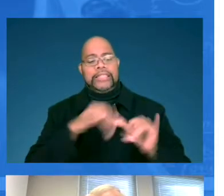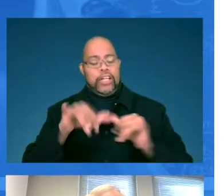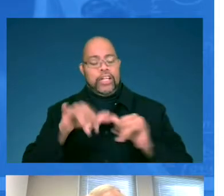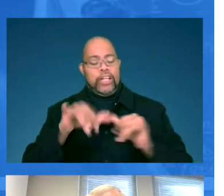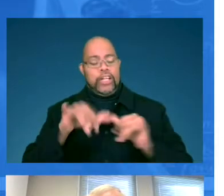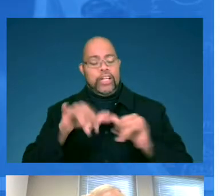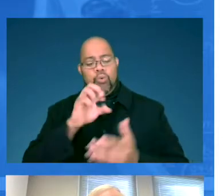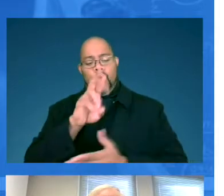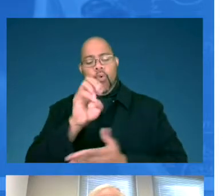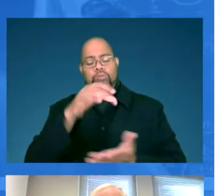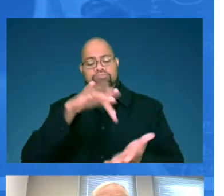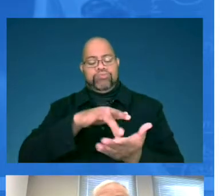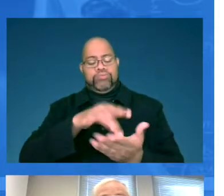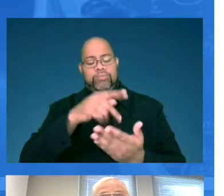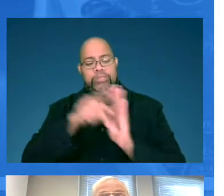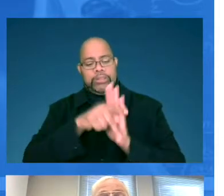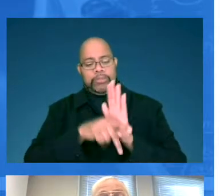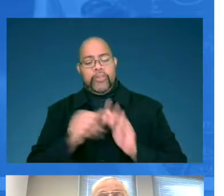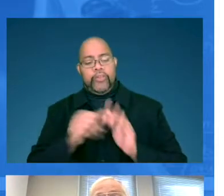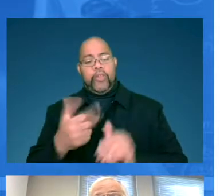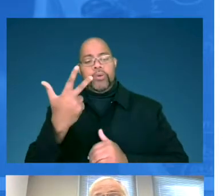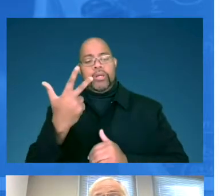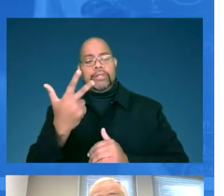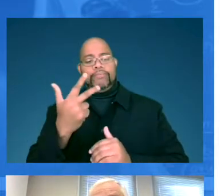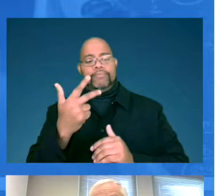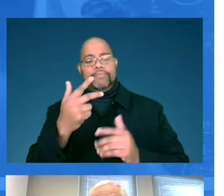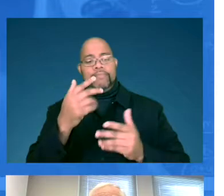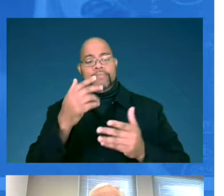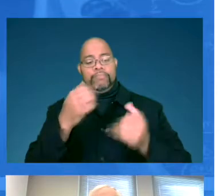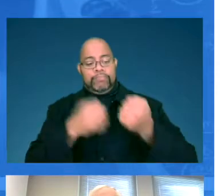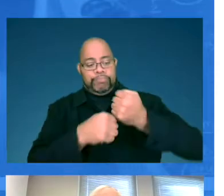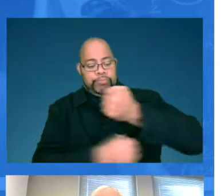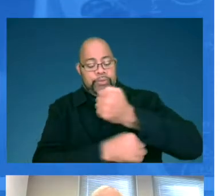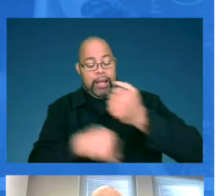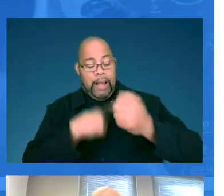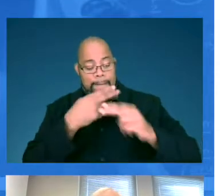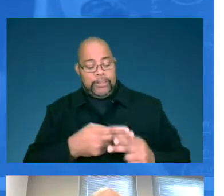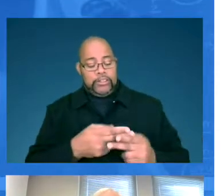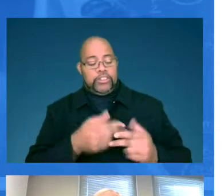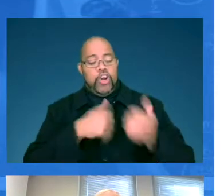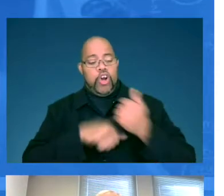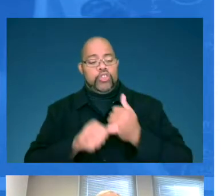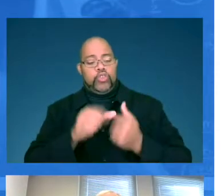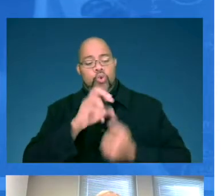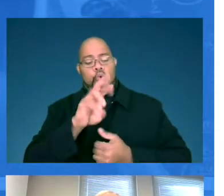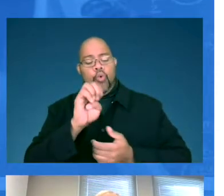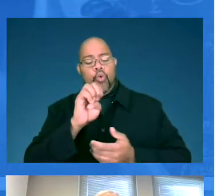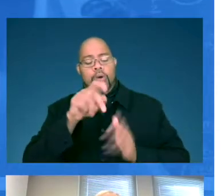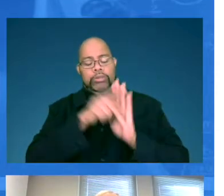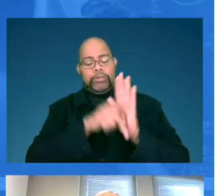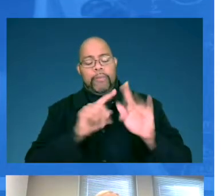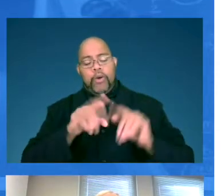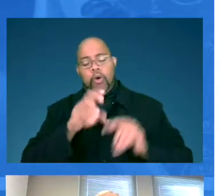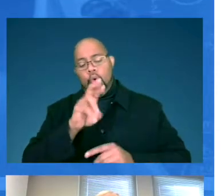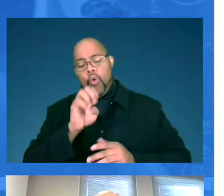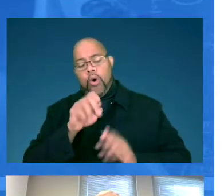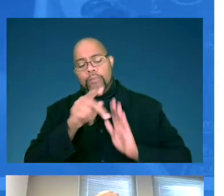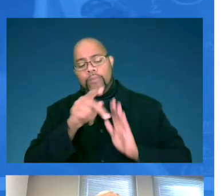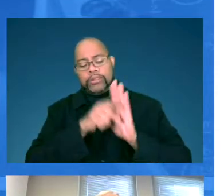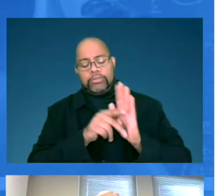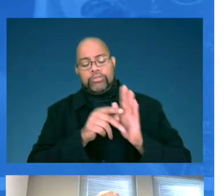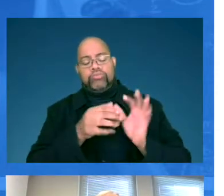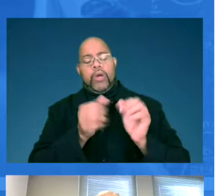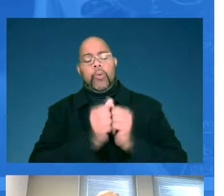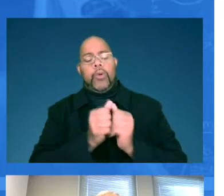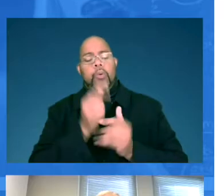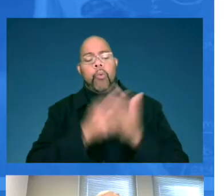three statutes that I mentioned fall under the core principles, but really core principle relates to what a district in a